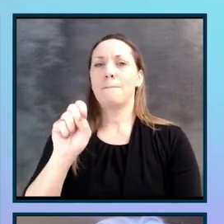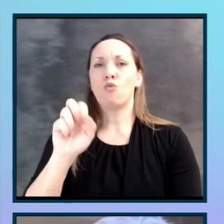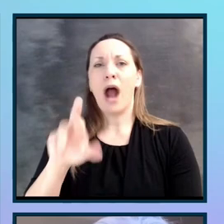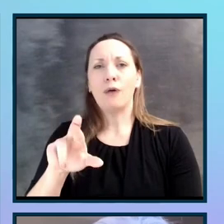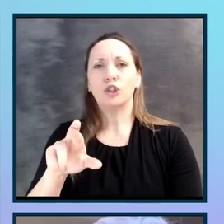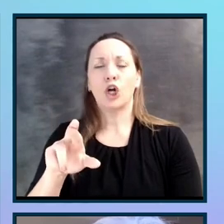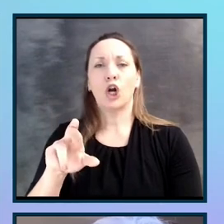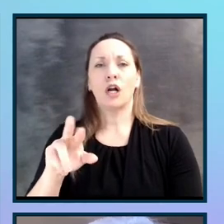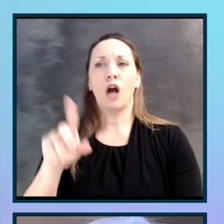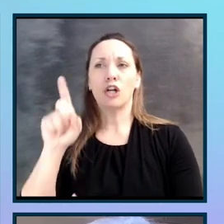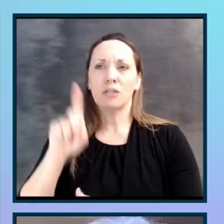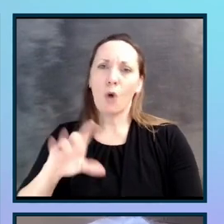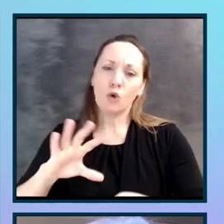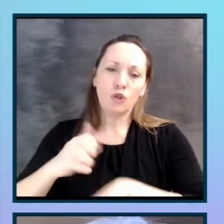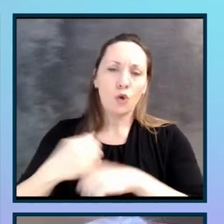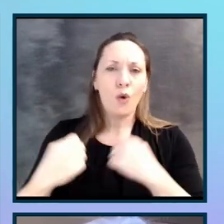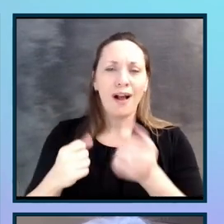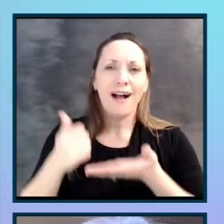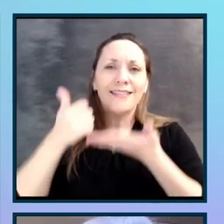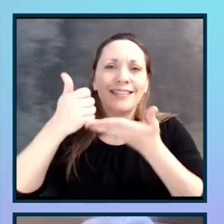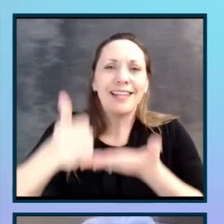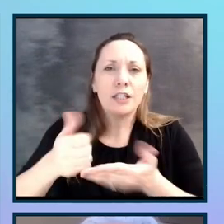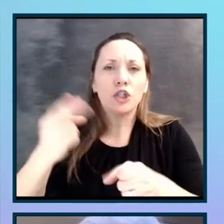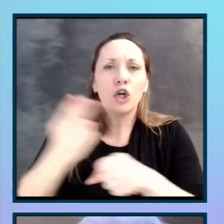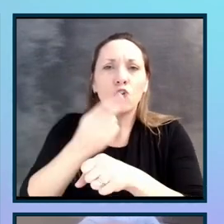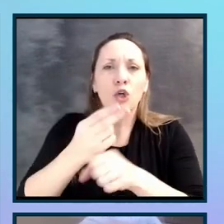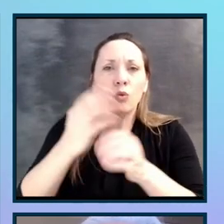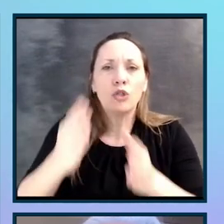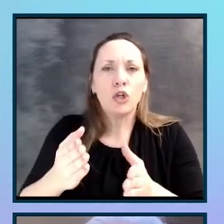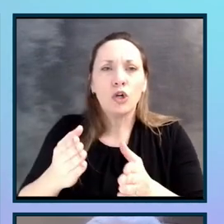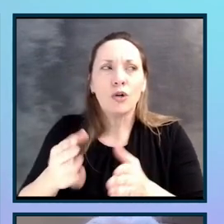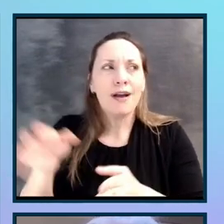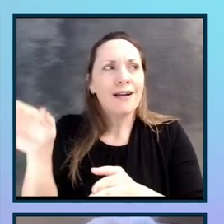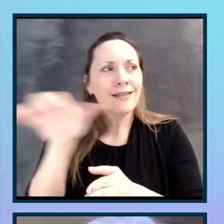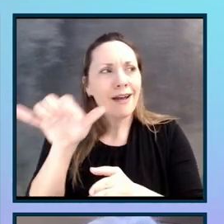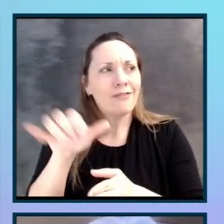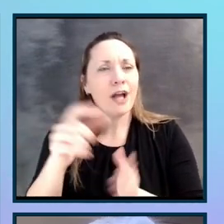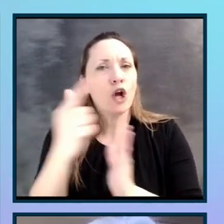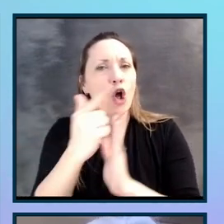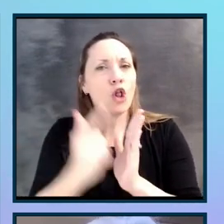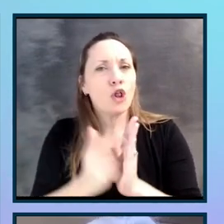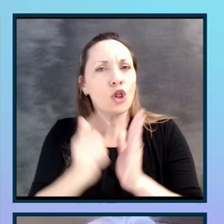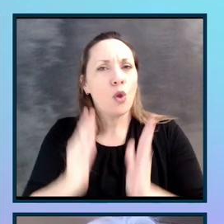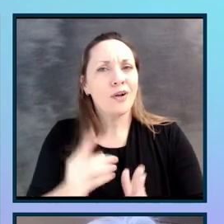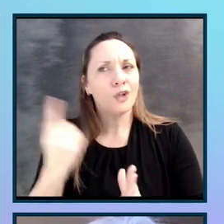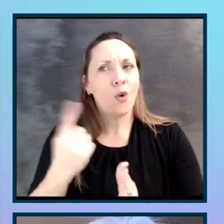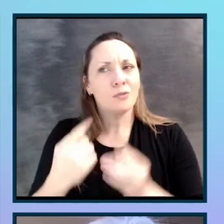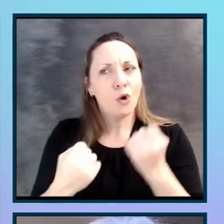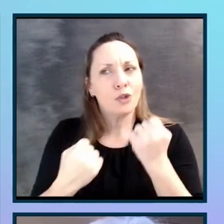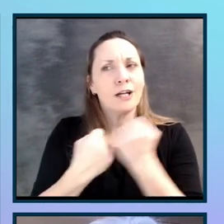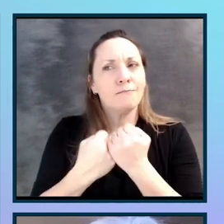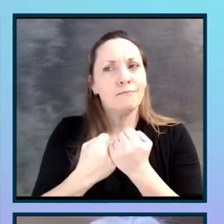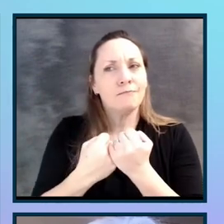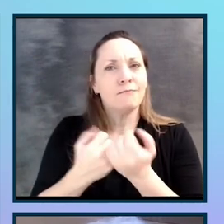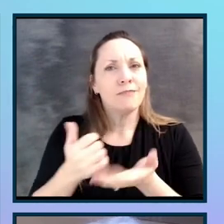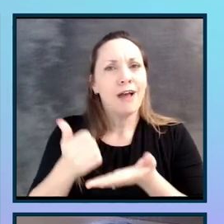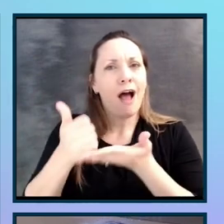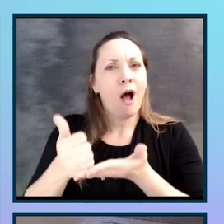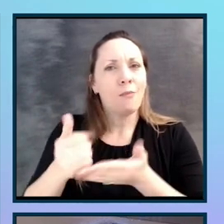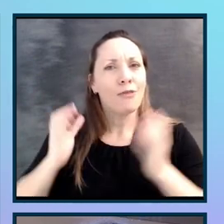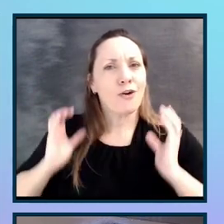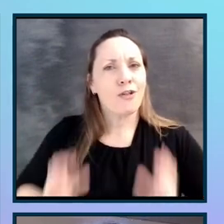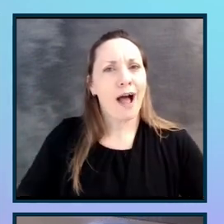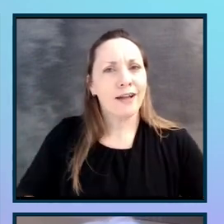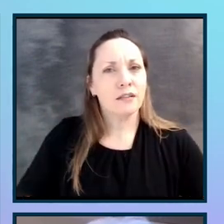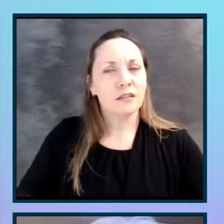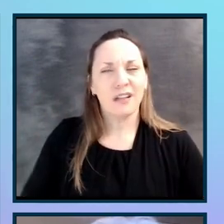to assist the users. And he said, kind of like lawyers are supposed to always be in service to their clients. And I love that.